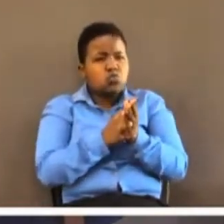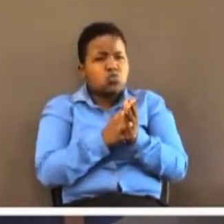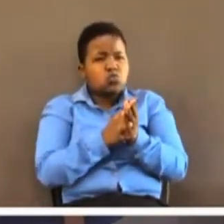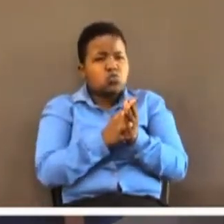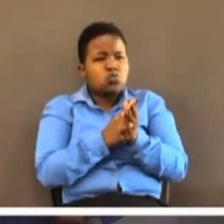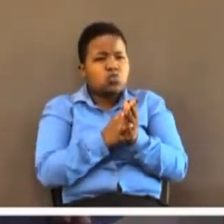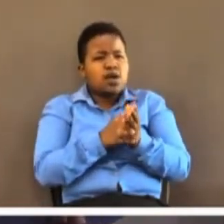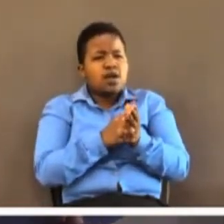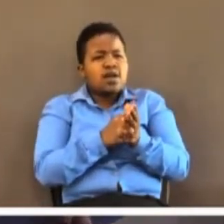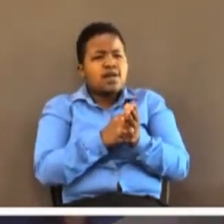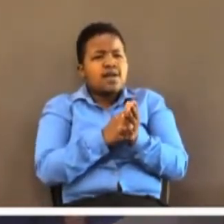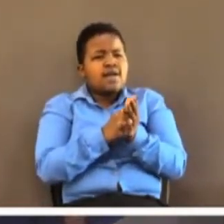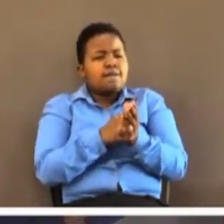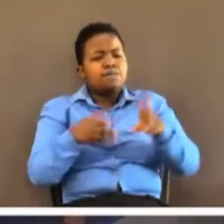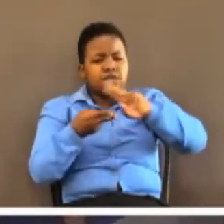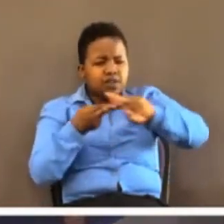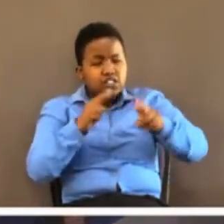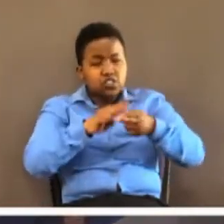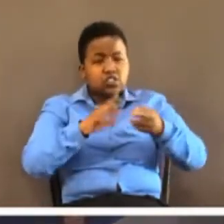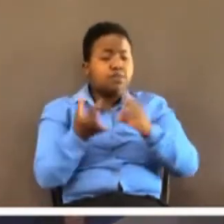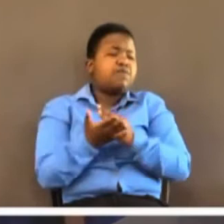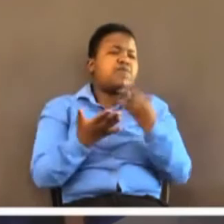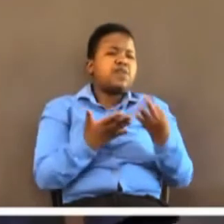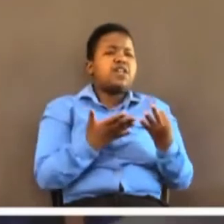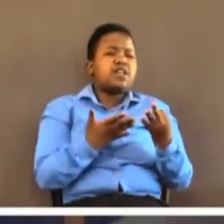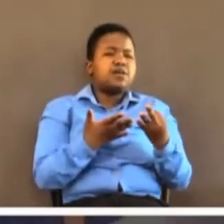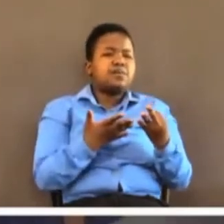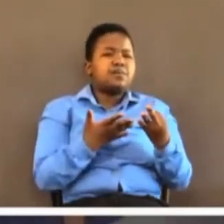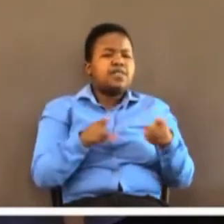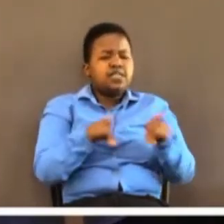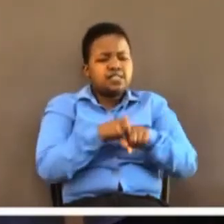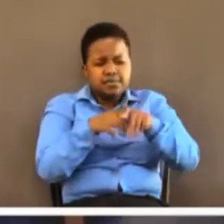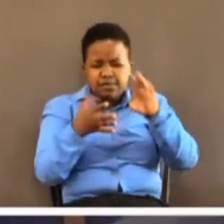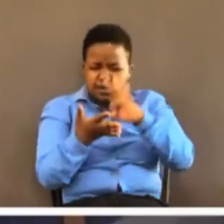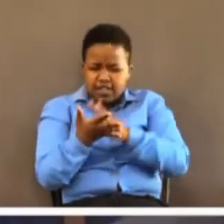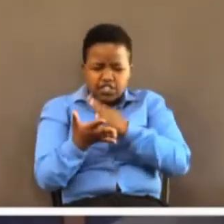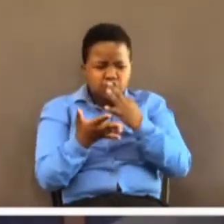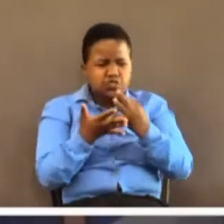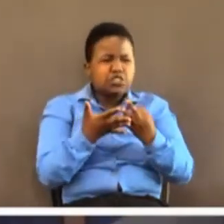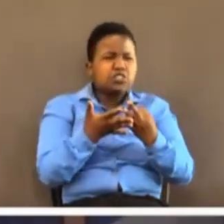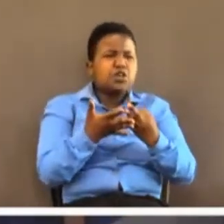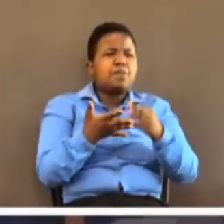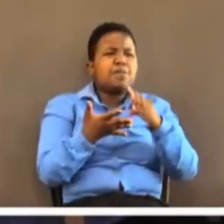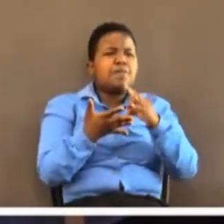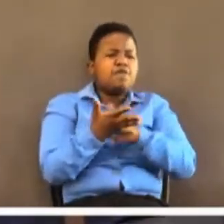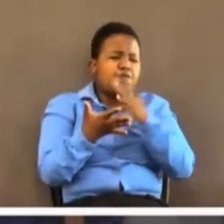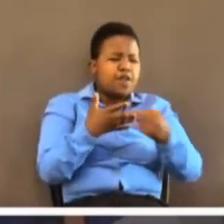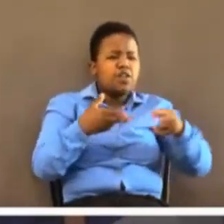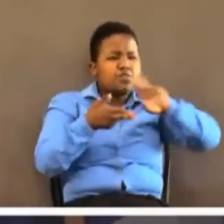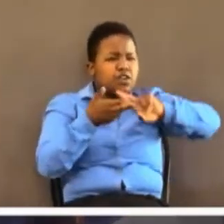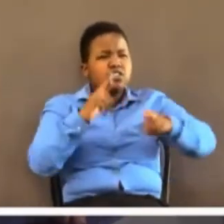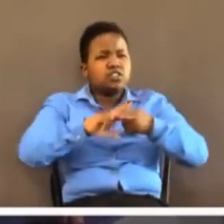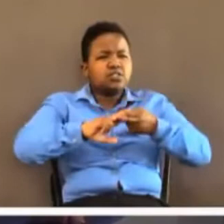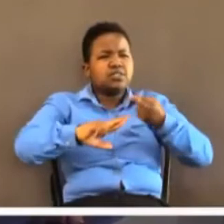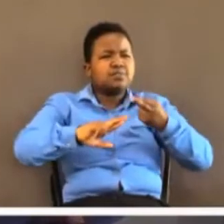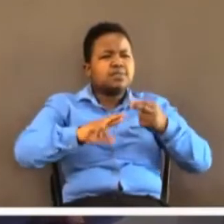through a relationship failure. You could be going through a relationship disappointment. There are people who could be having heartaches and headaches